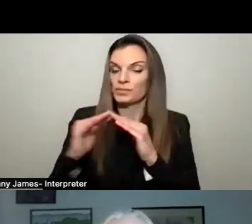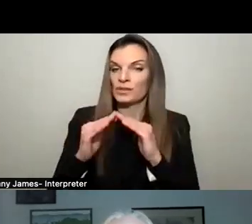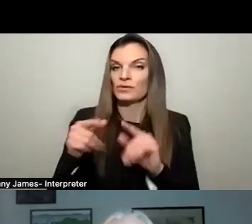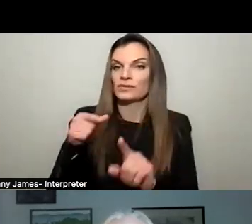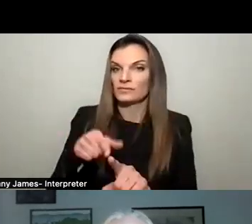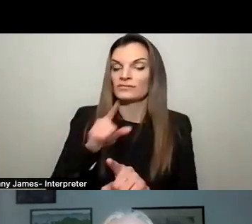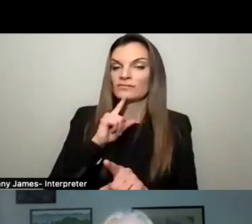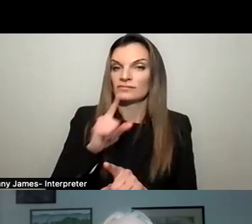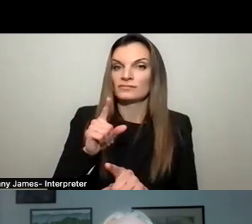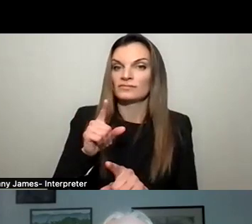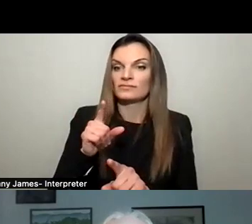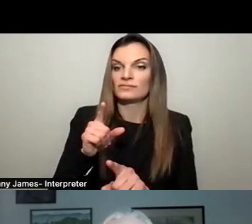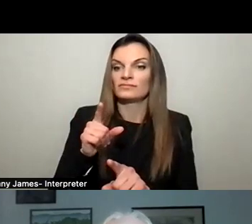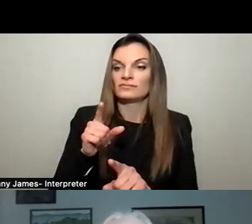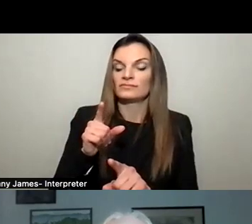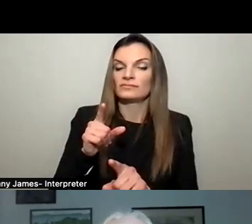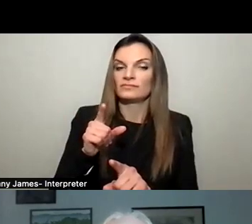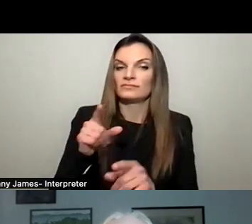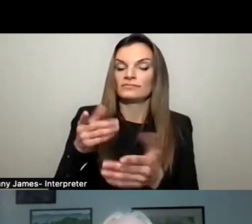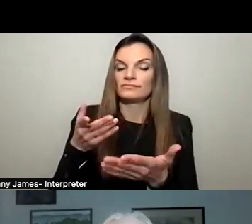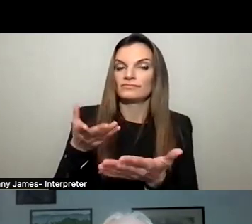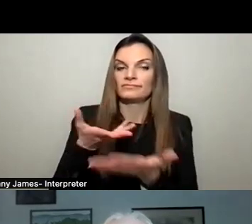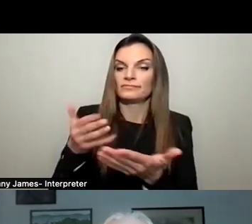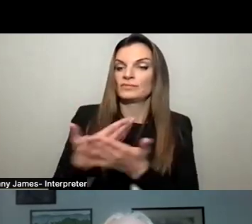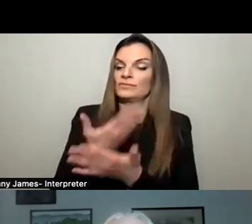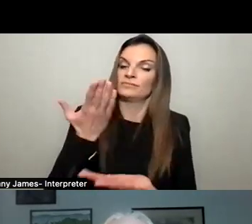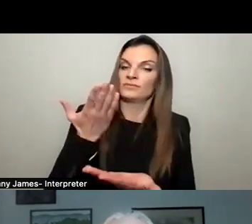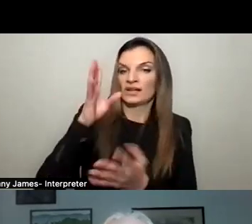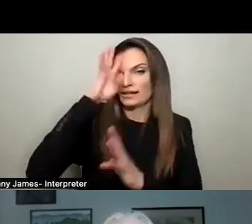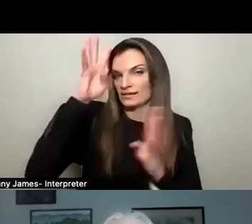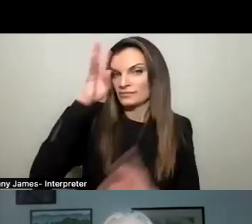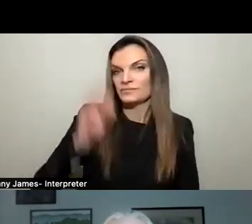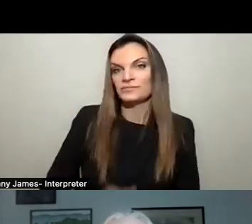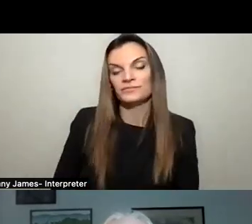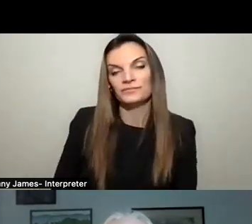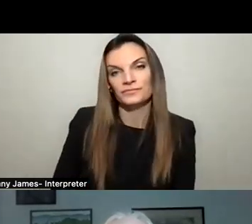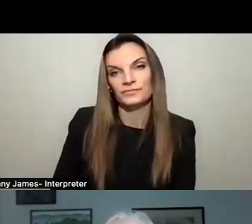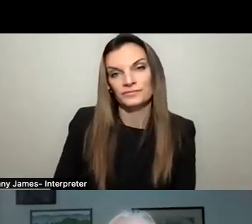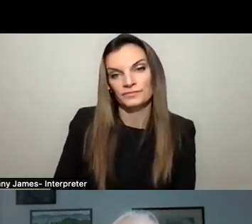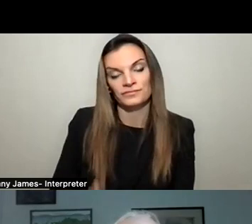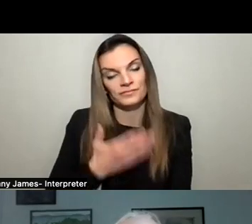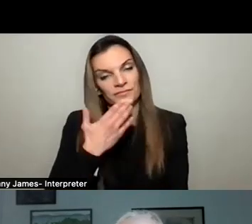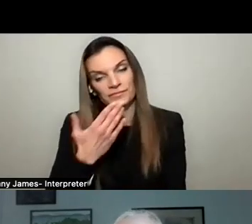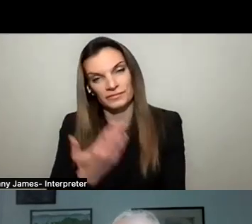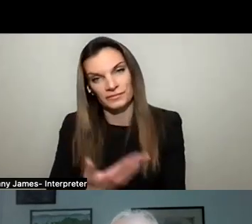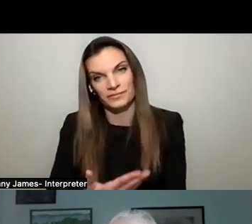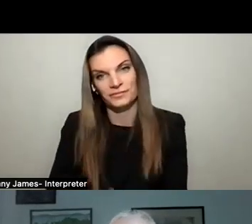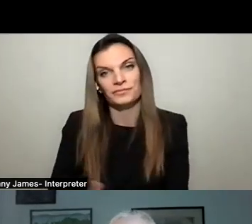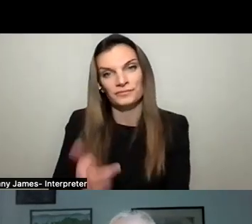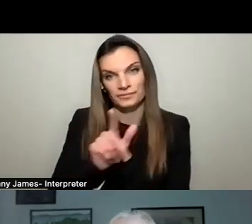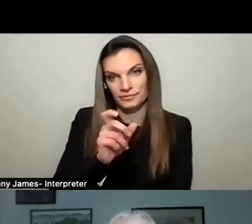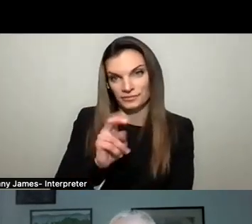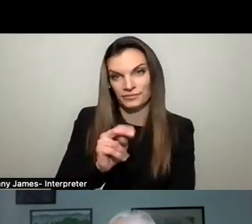is really leveraged by fresh new insights and ideas. Thank you. Ken,